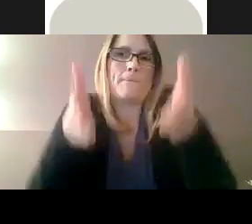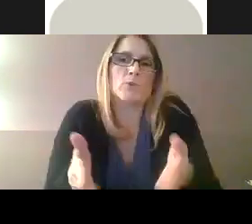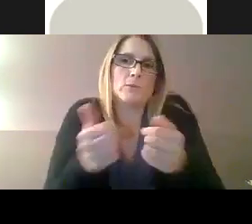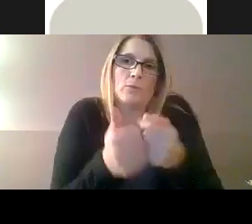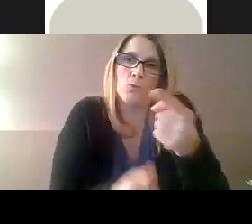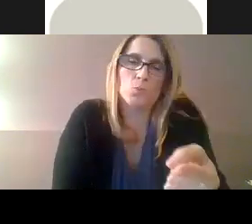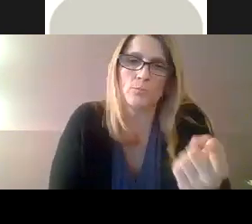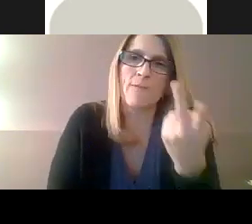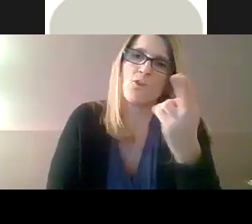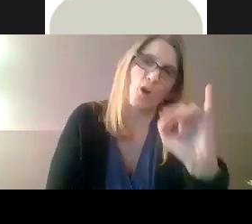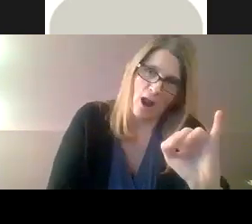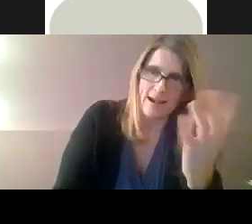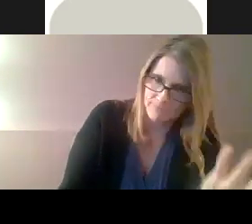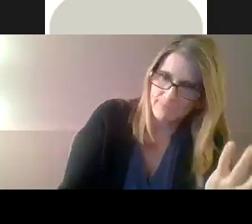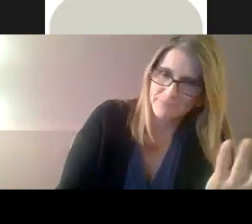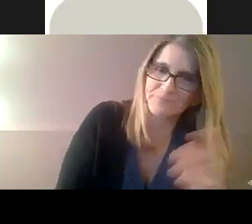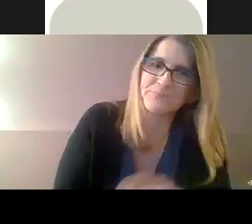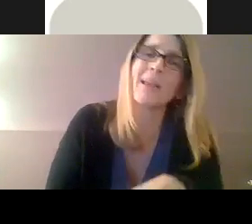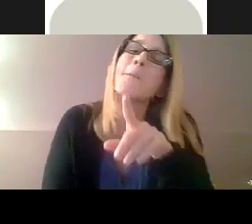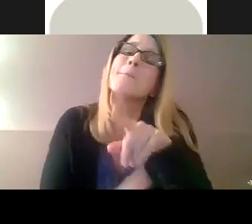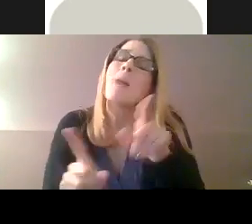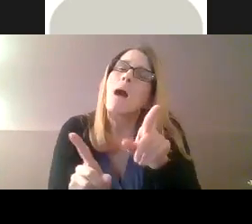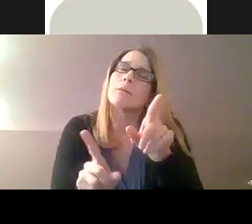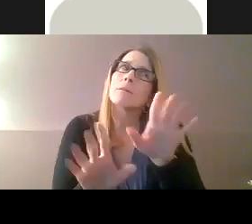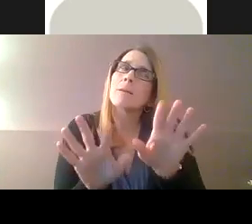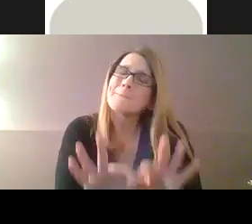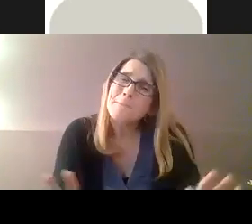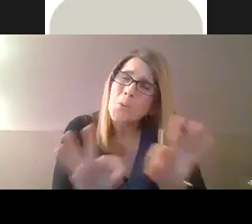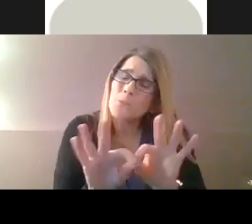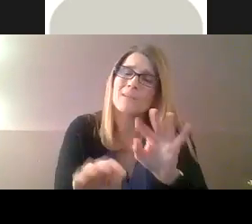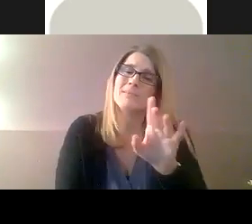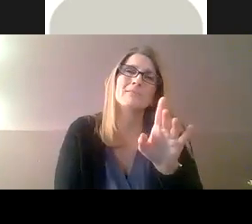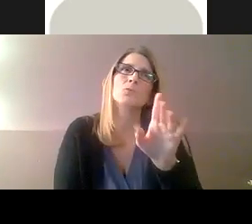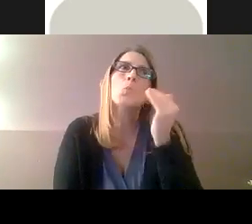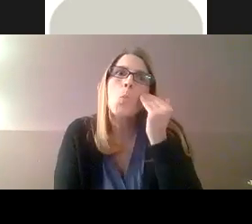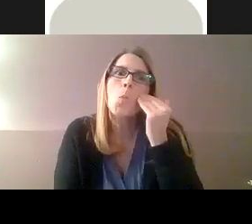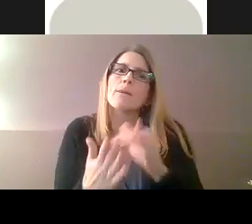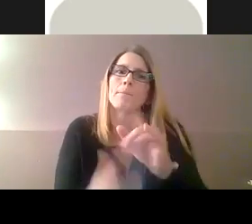connect if they cannot be in person with you in the room.